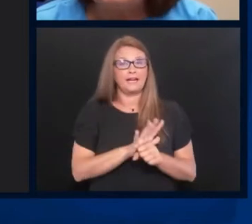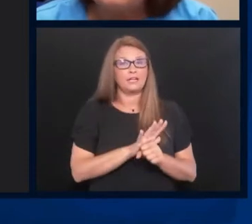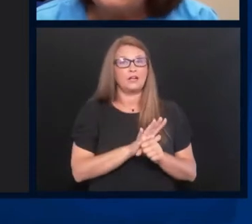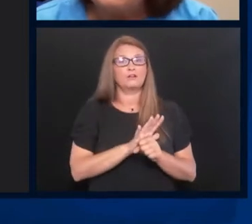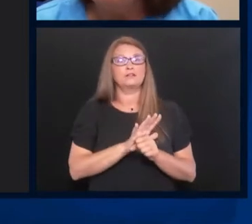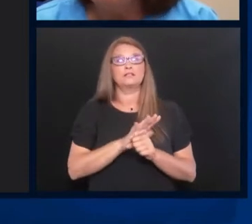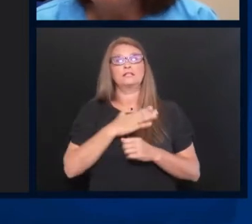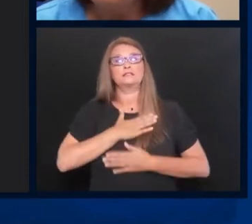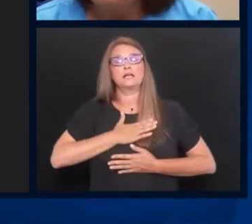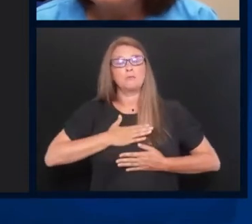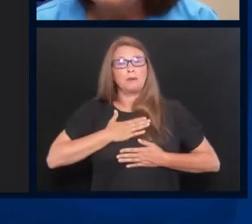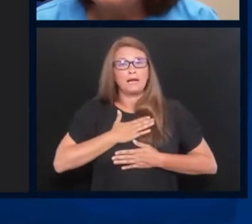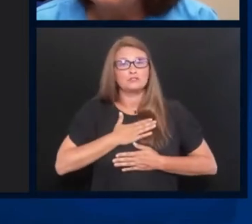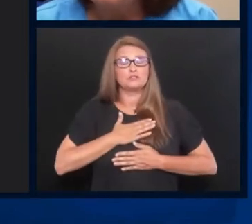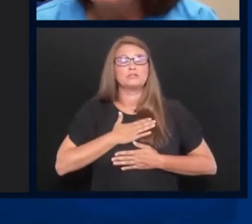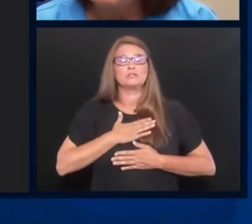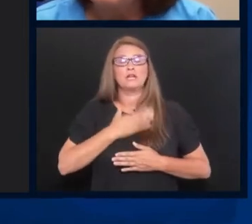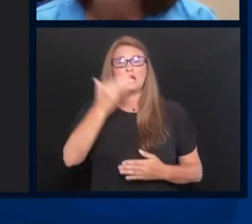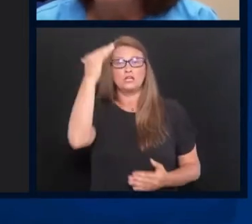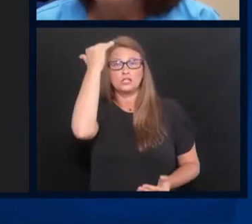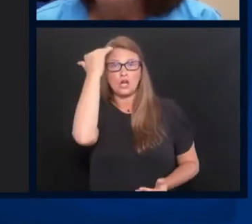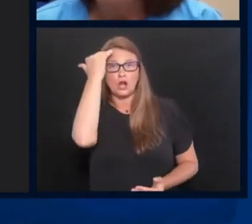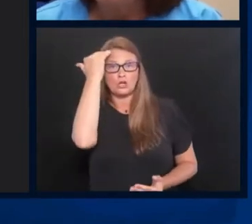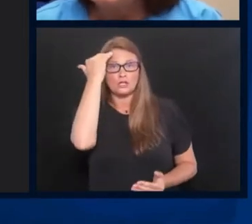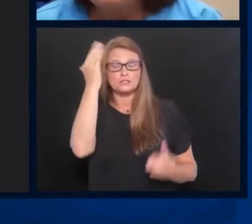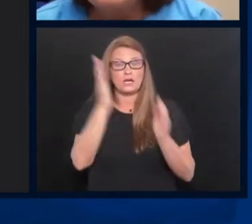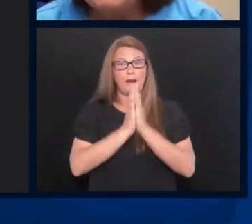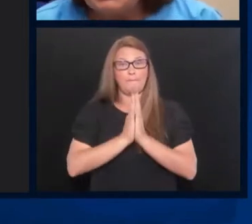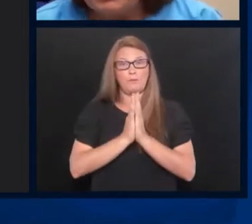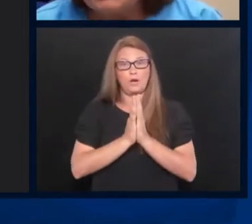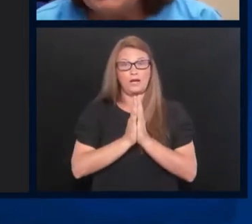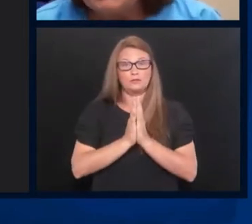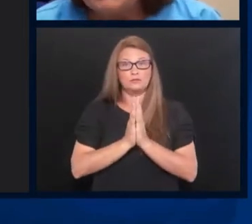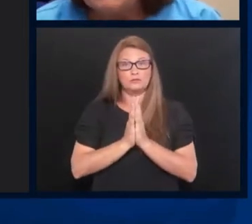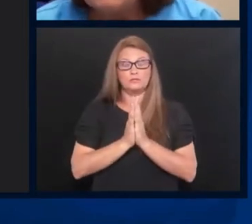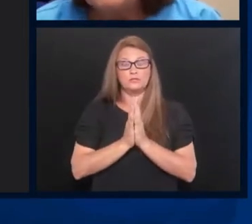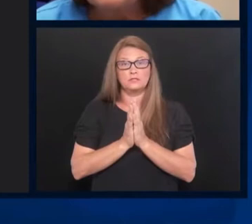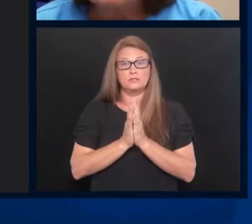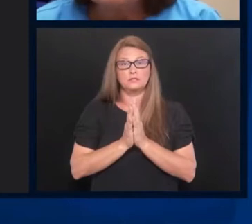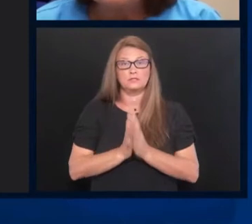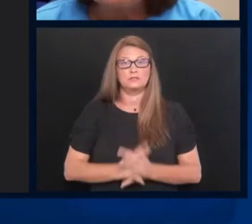compassion, and knowledge, along with prayers, Joe wouldn't be here.